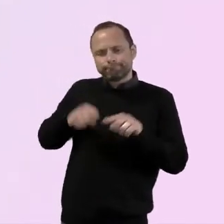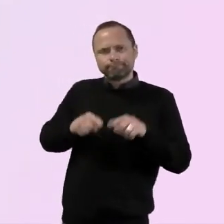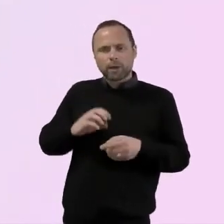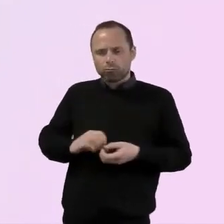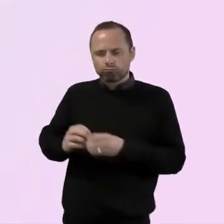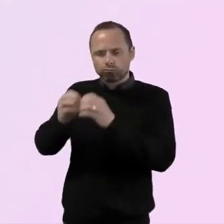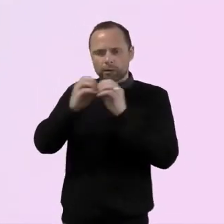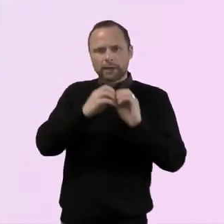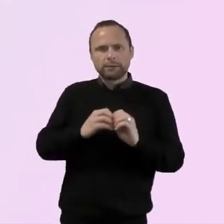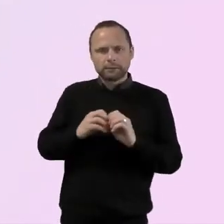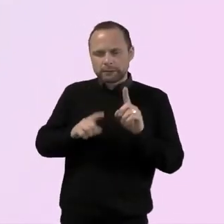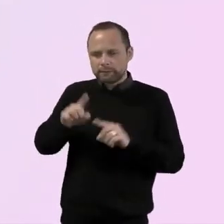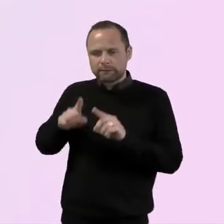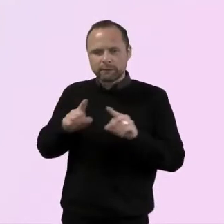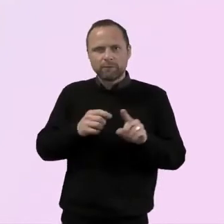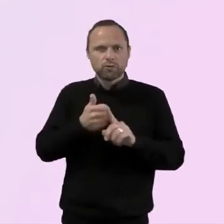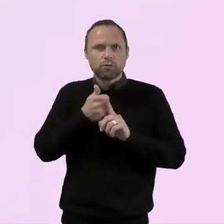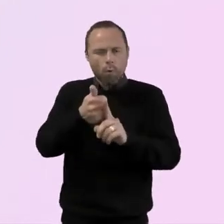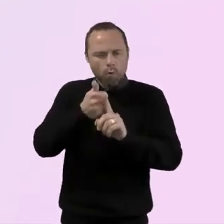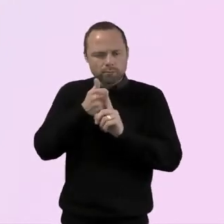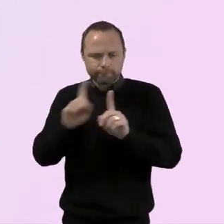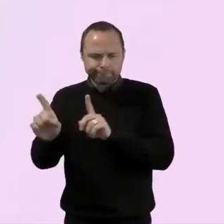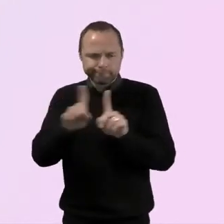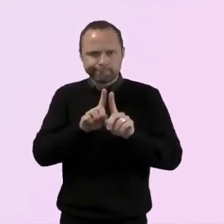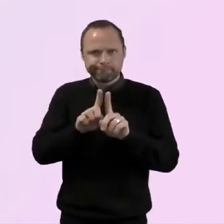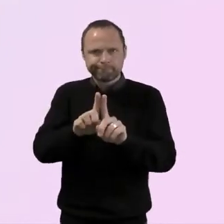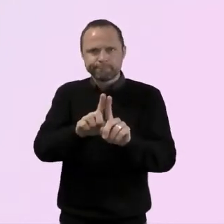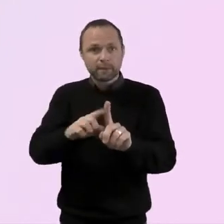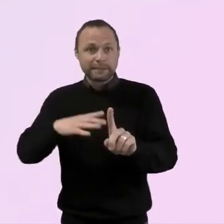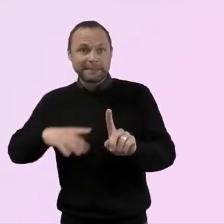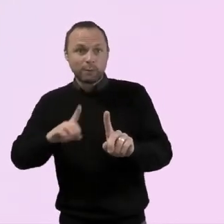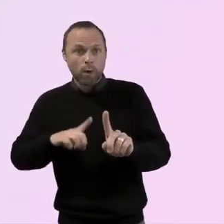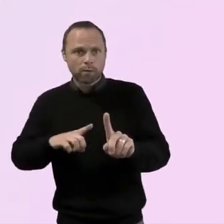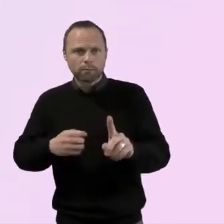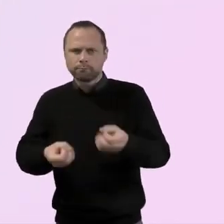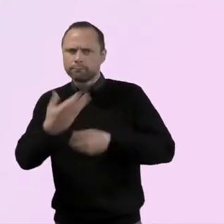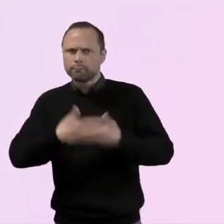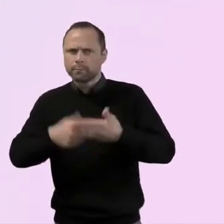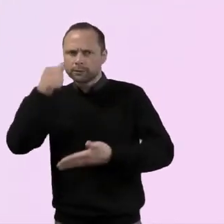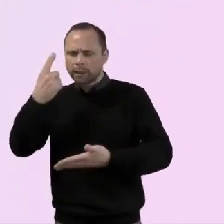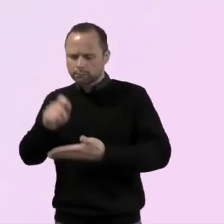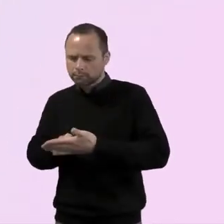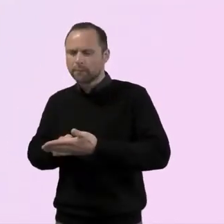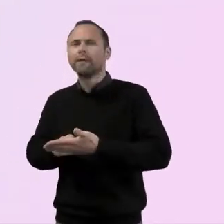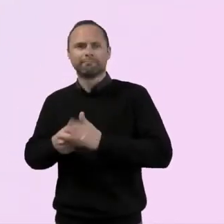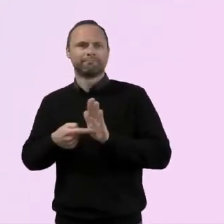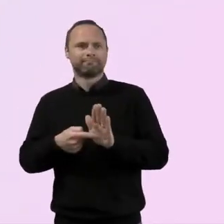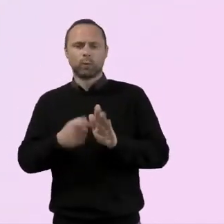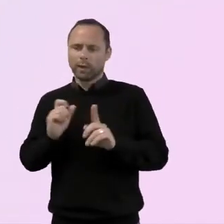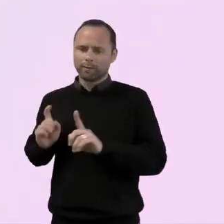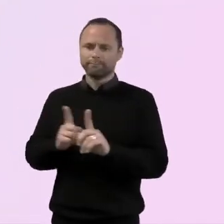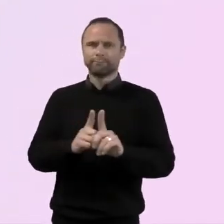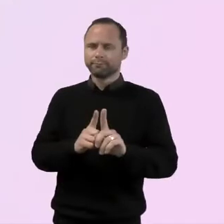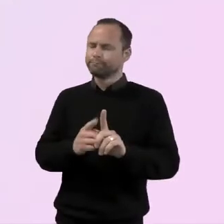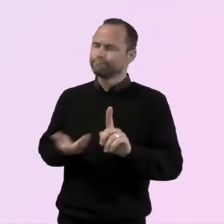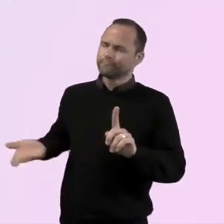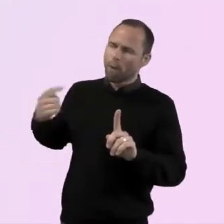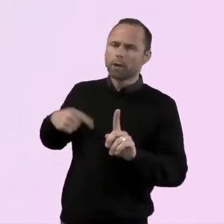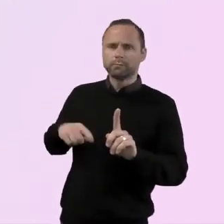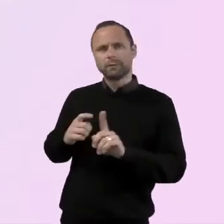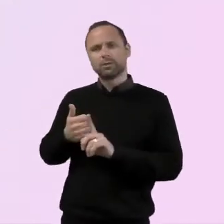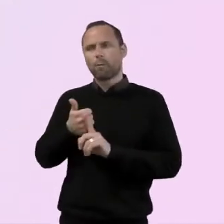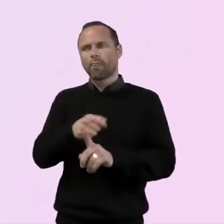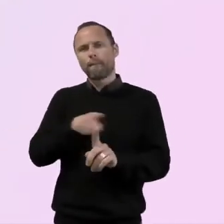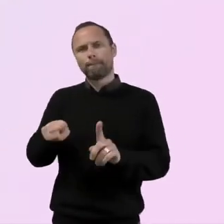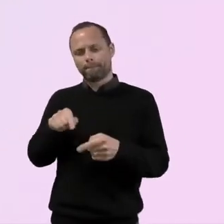going for the obvious, but going for this, what's needed. Yes. Yeah. Yeah. Cause what might not be needed is another assembly at this